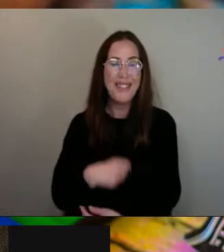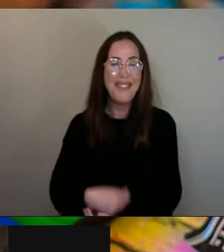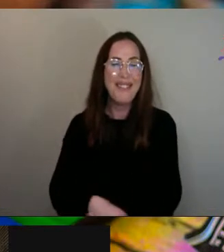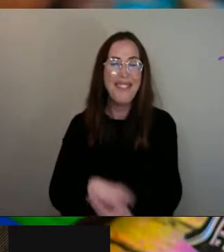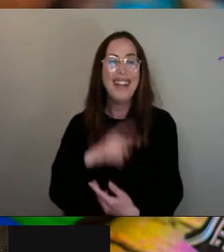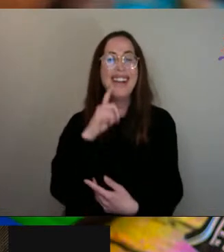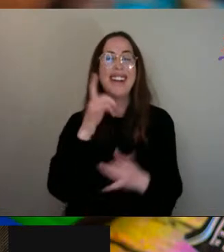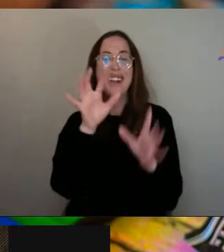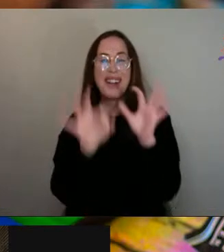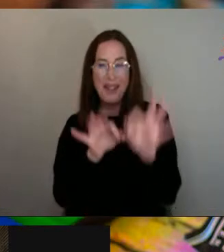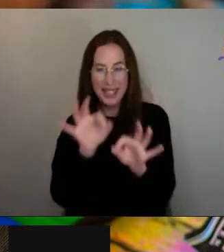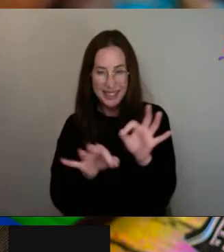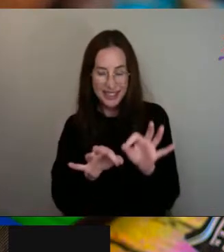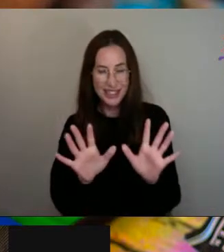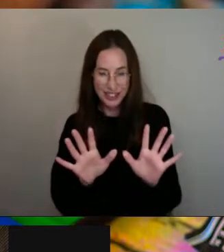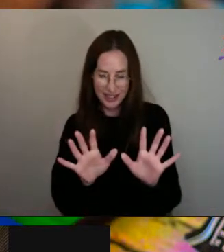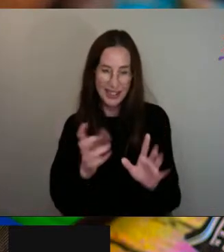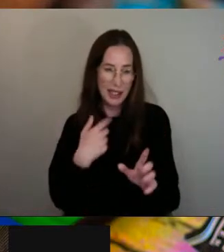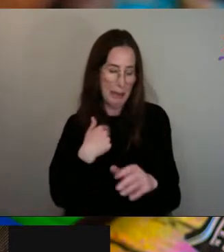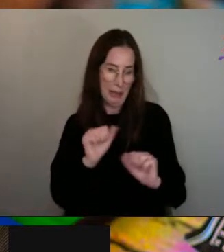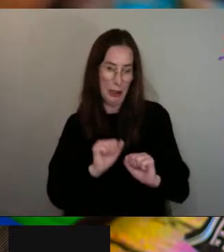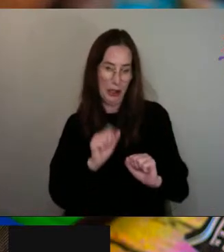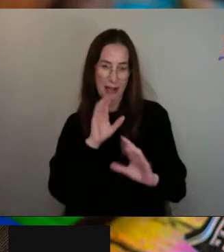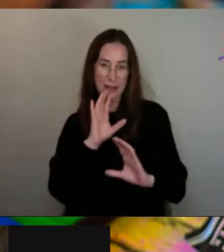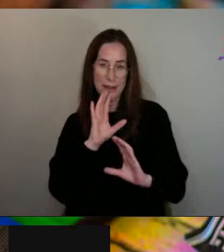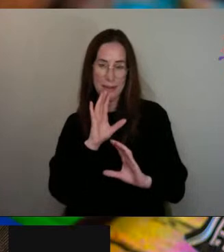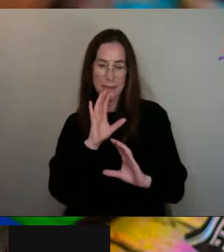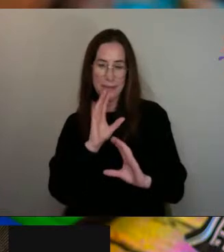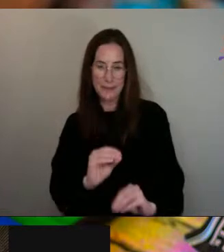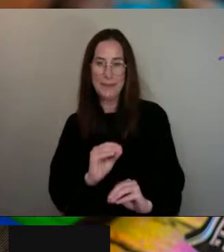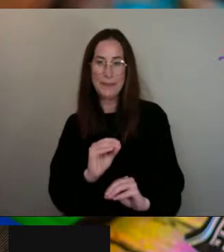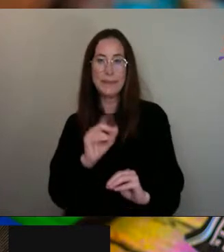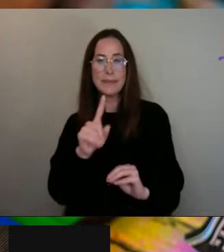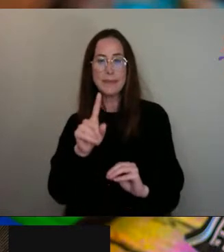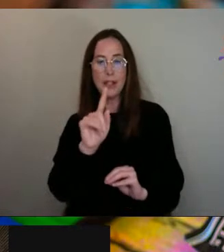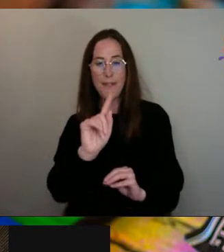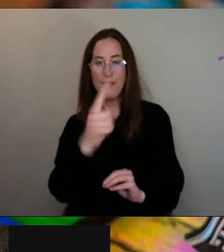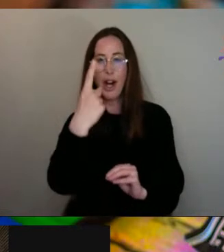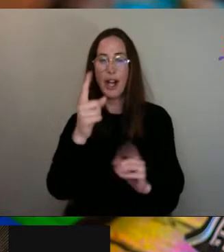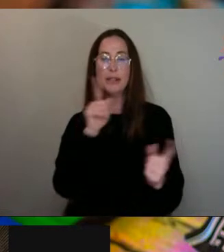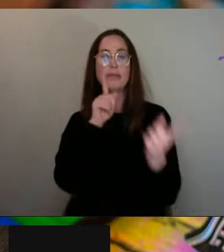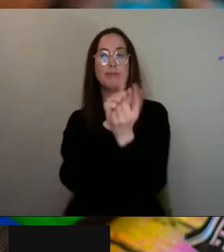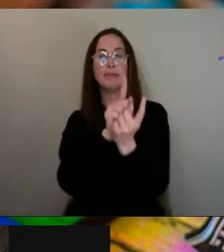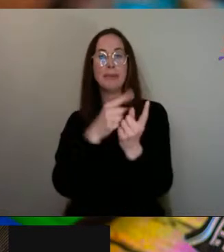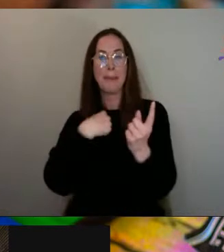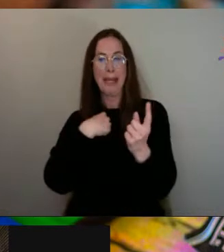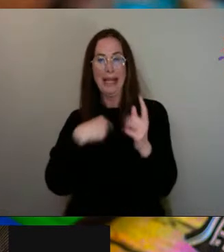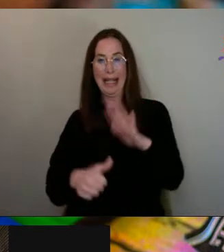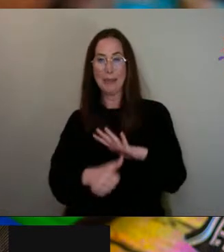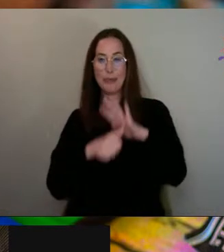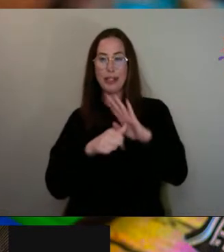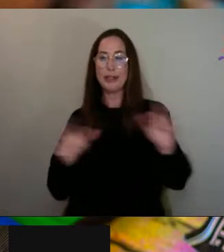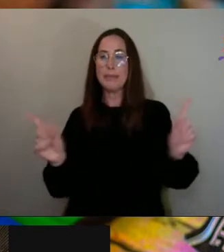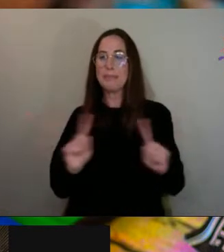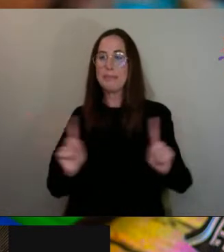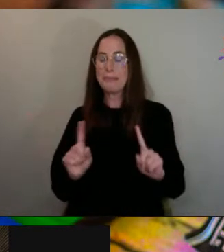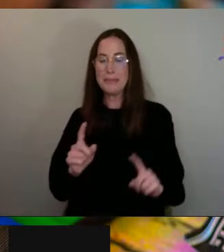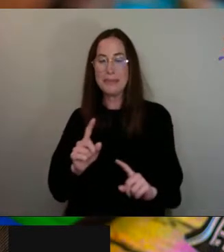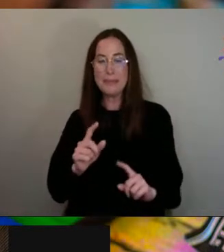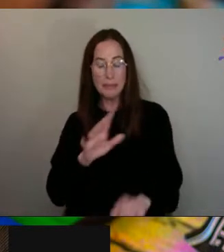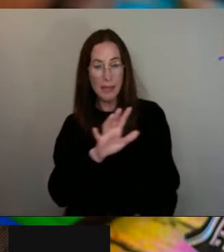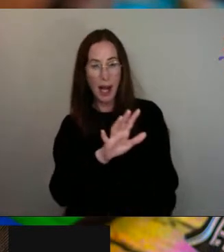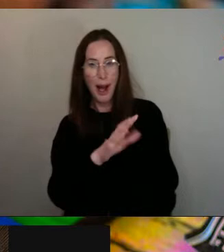Question that I haven't, like, told you about. What was your first impression of me? Can you remember? Yeah, I do.